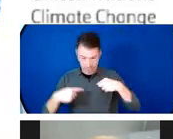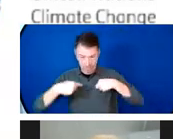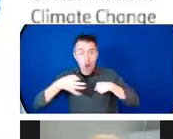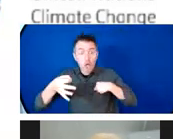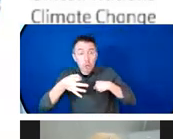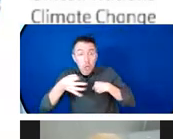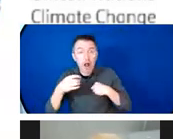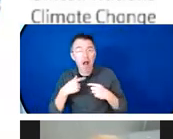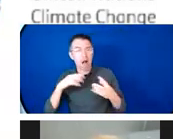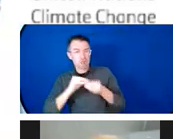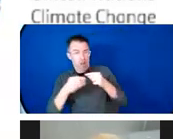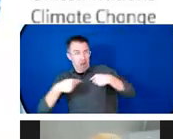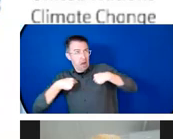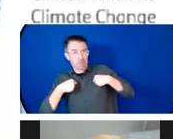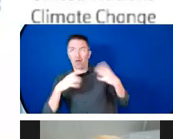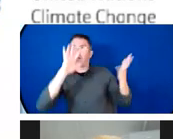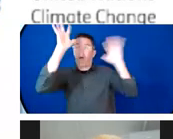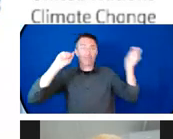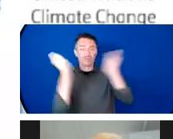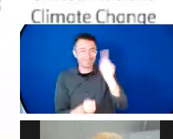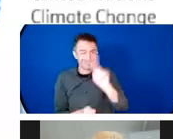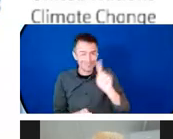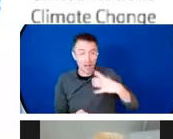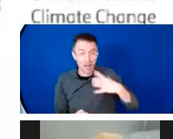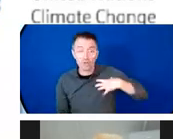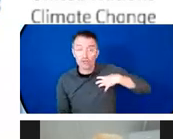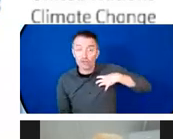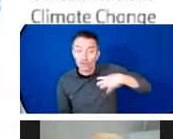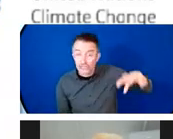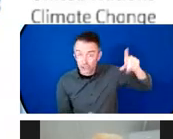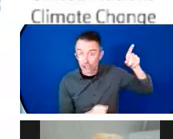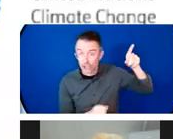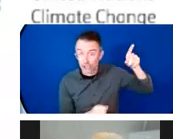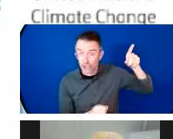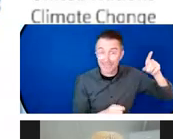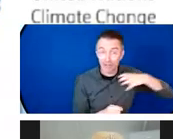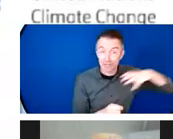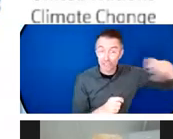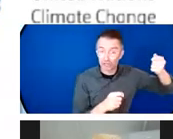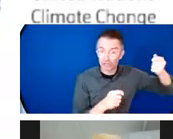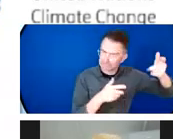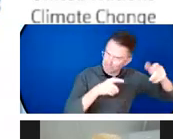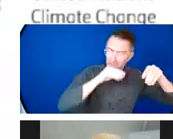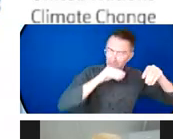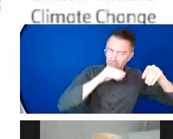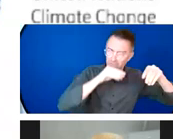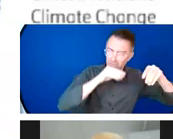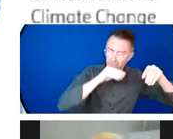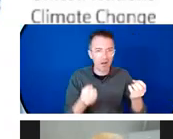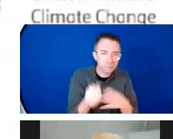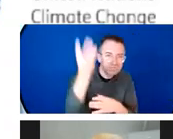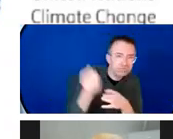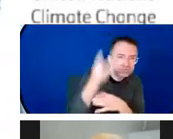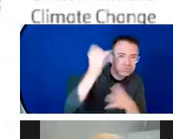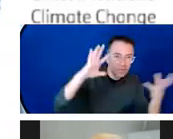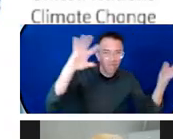change. I applaud the engagement of the United Kingdom's government to the needs of women